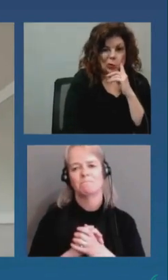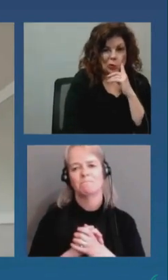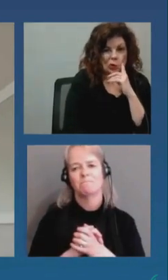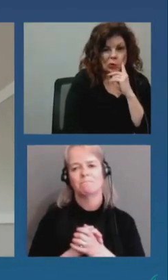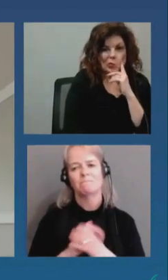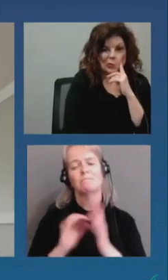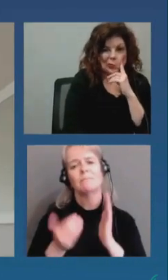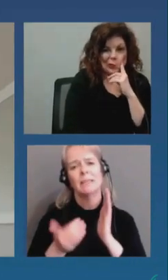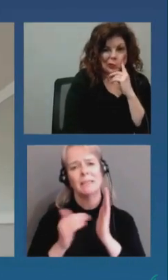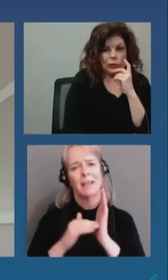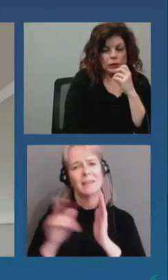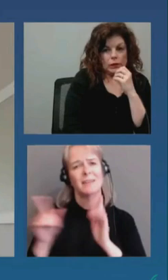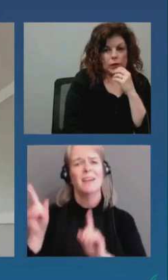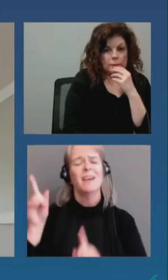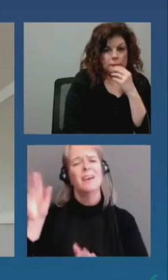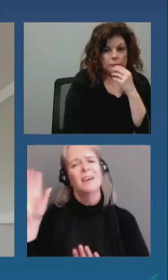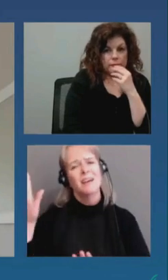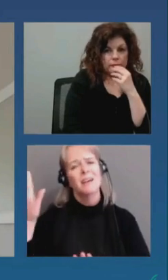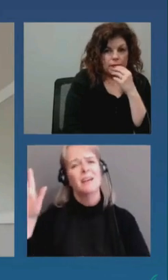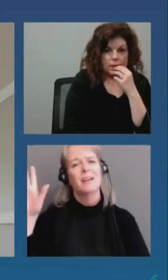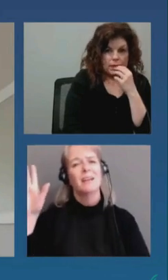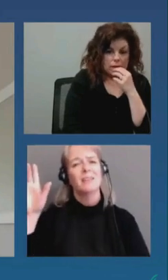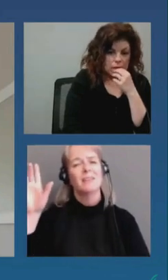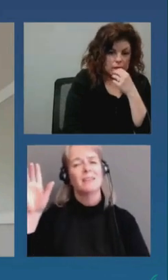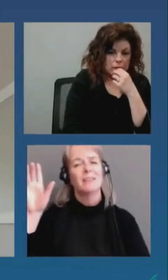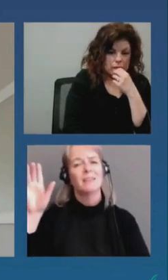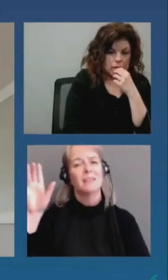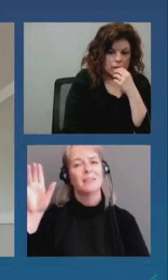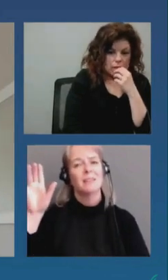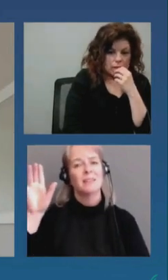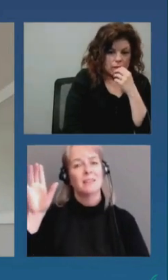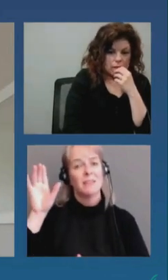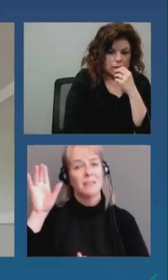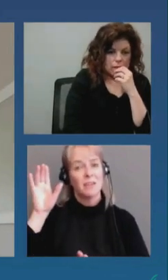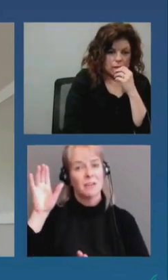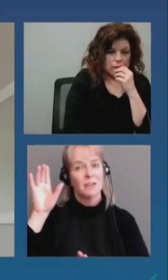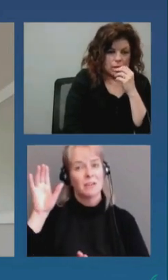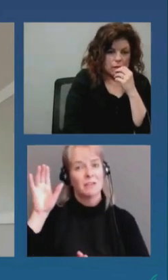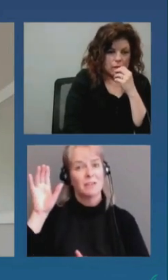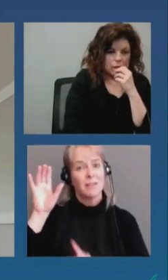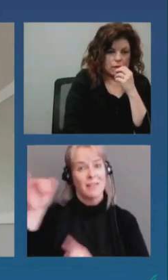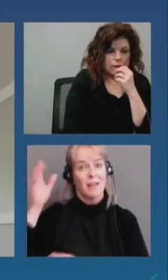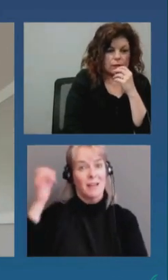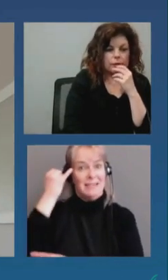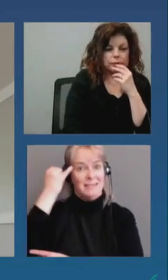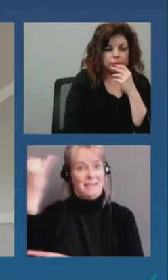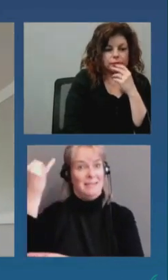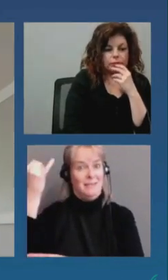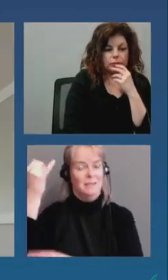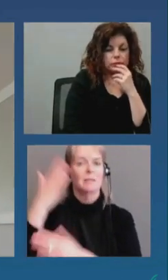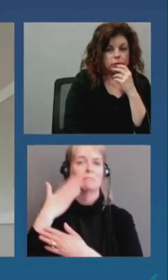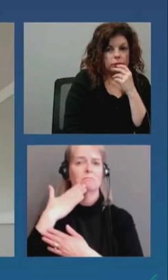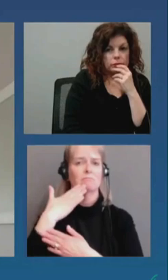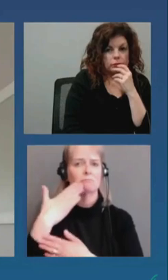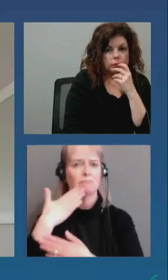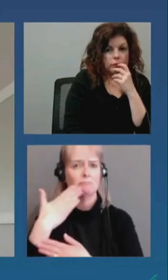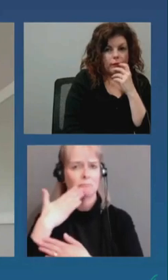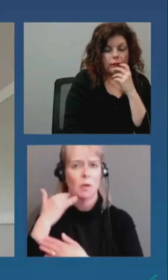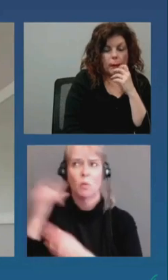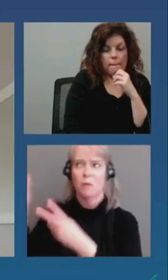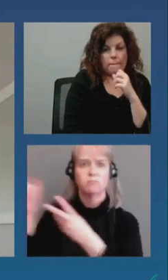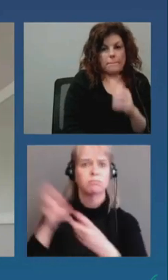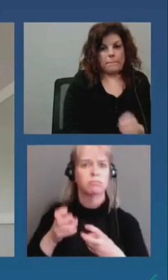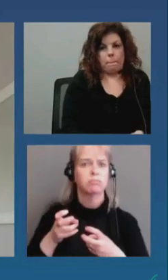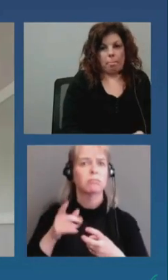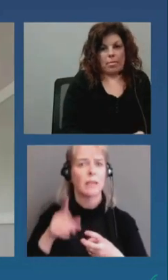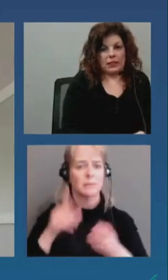concept is valuable. We're using that concept locally to really focus on neighborhoods. We